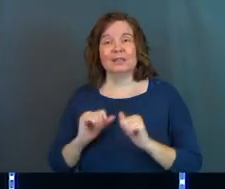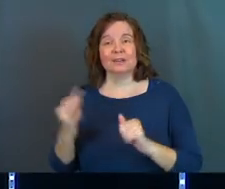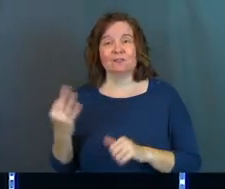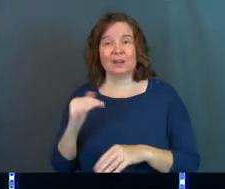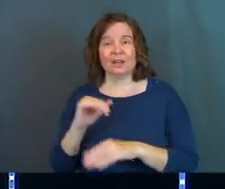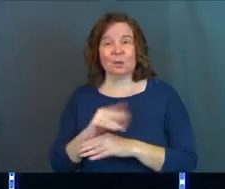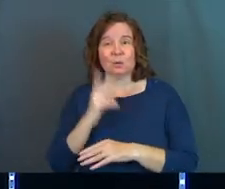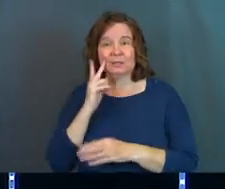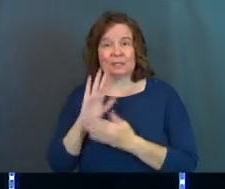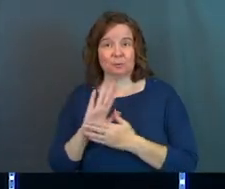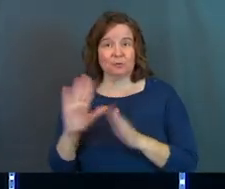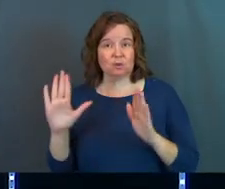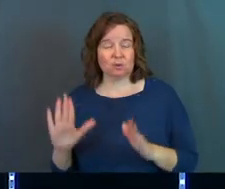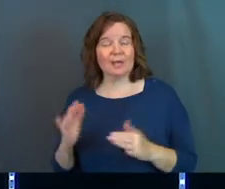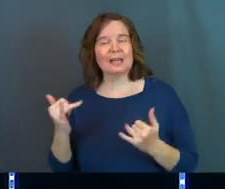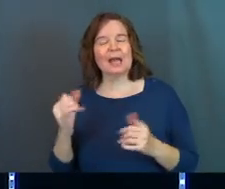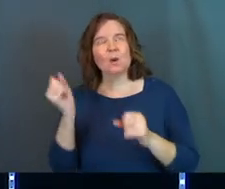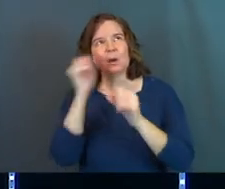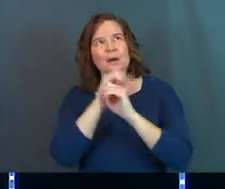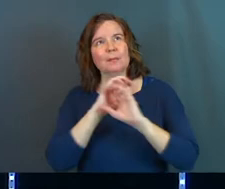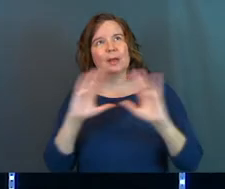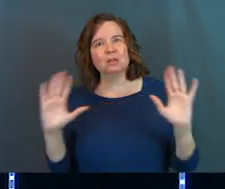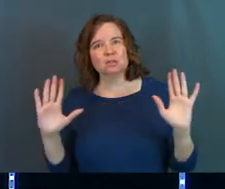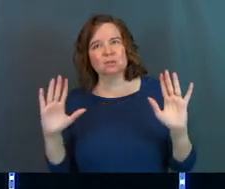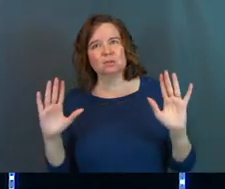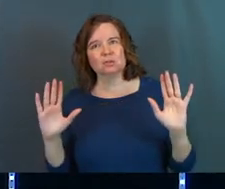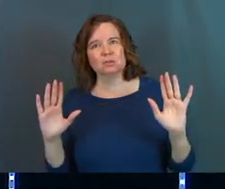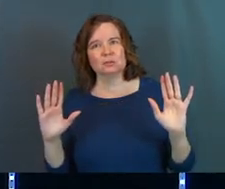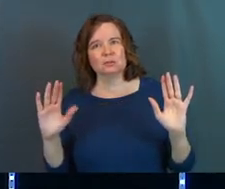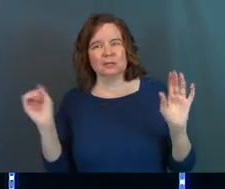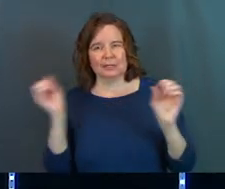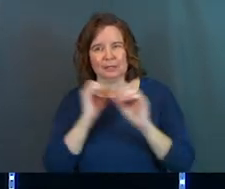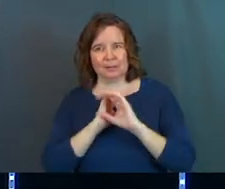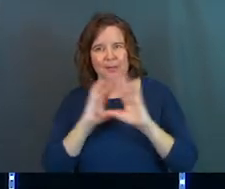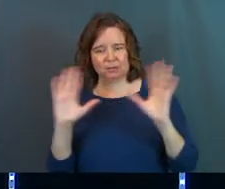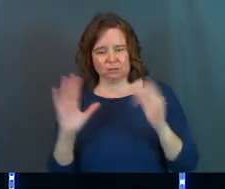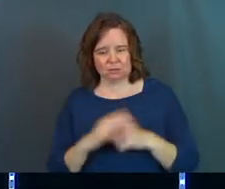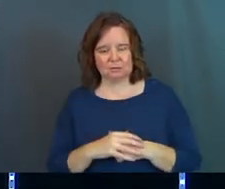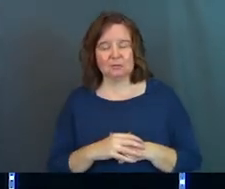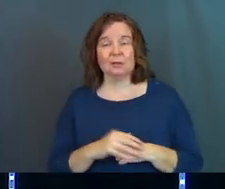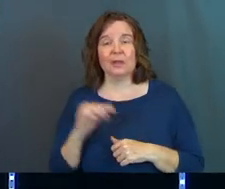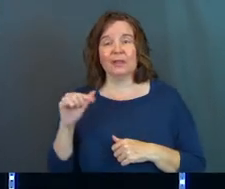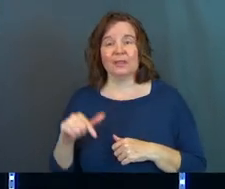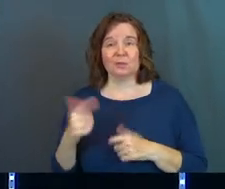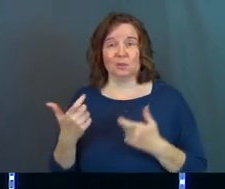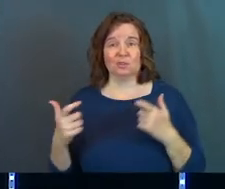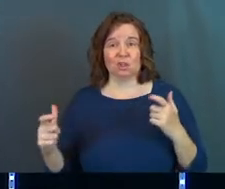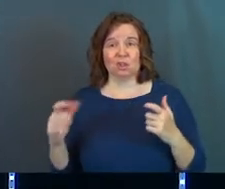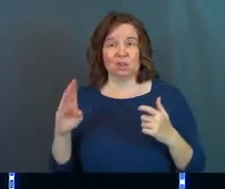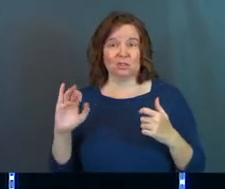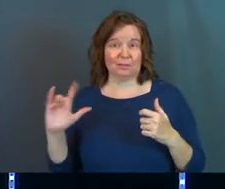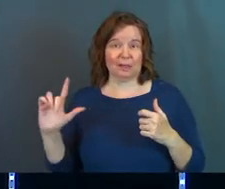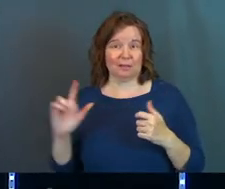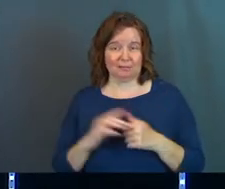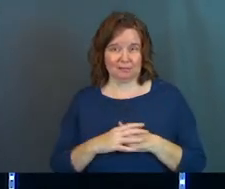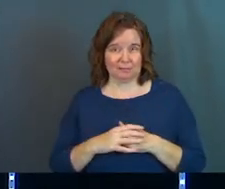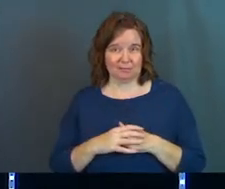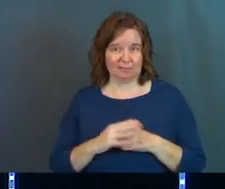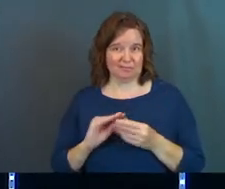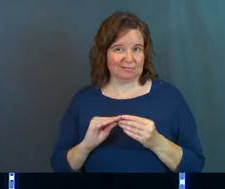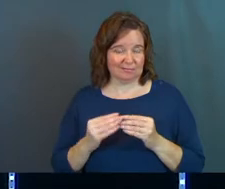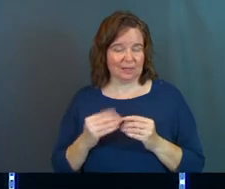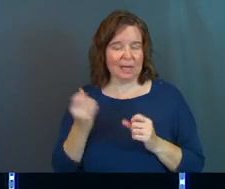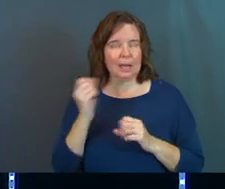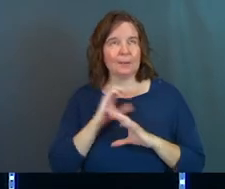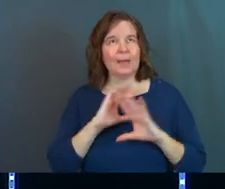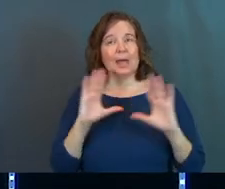Friday night, we see a movie, was great. Now imagine, imagine that this was a larger bill, and imagine